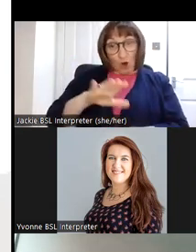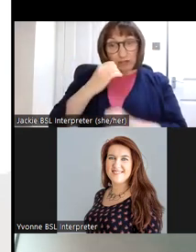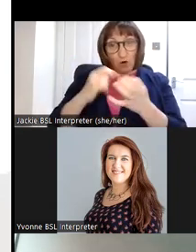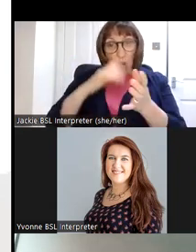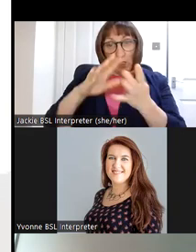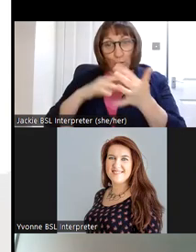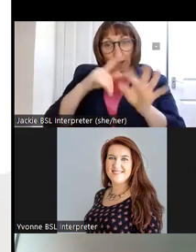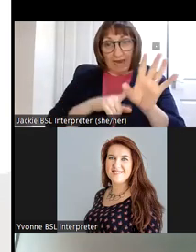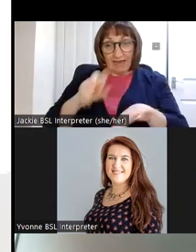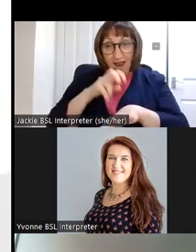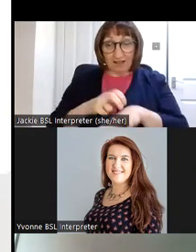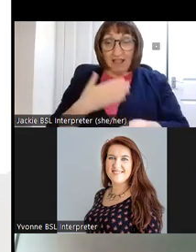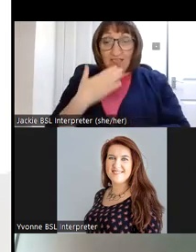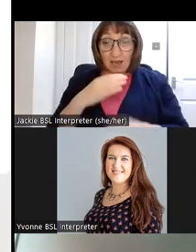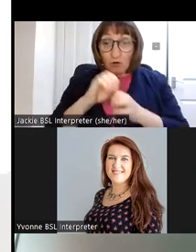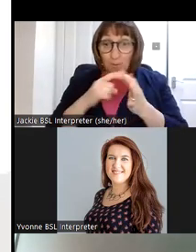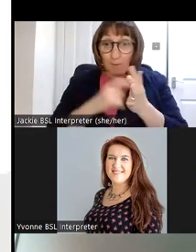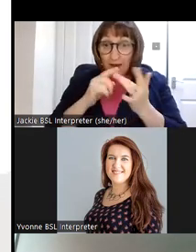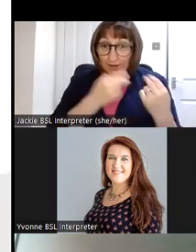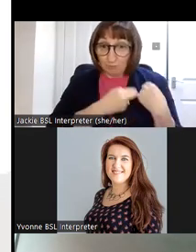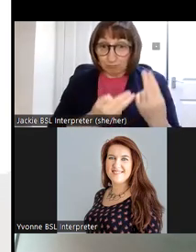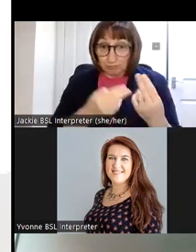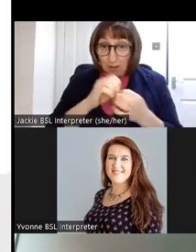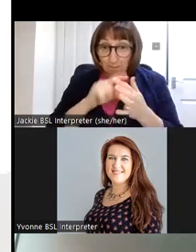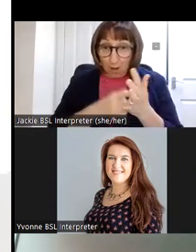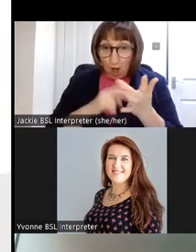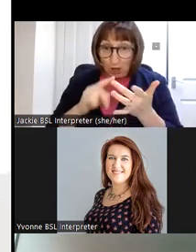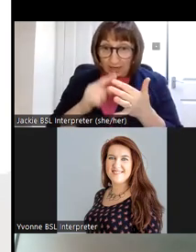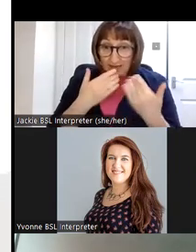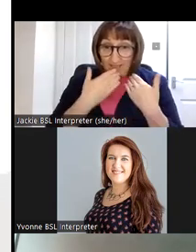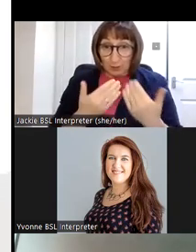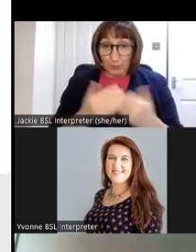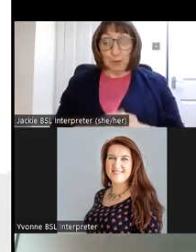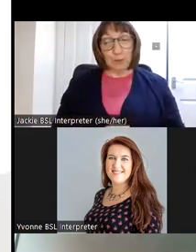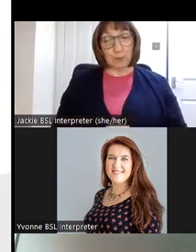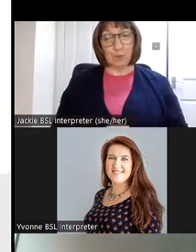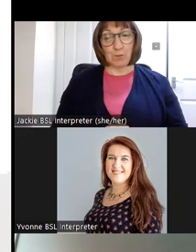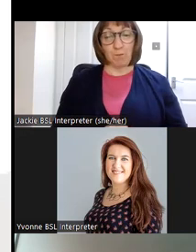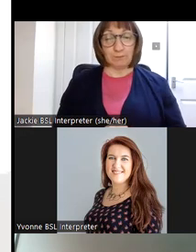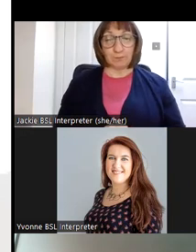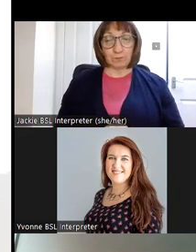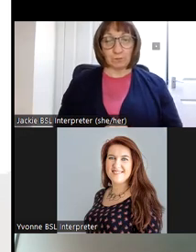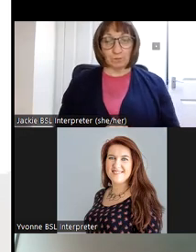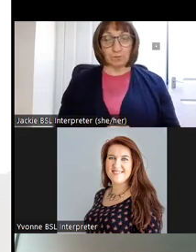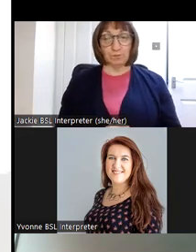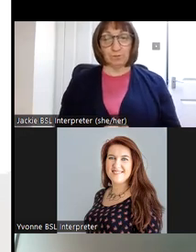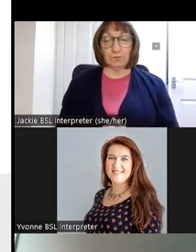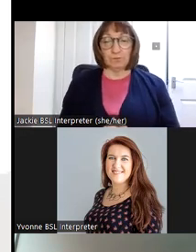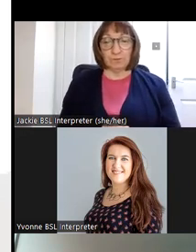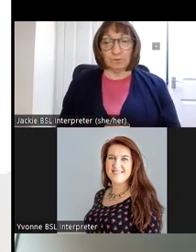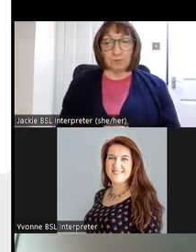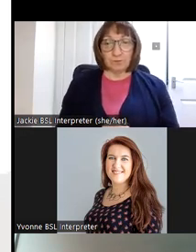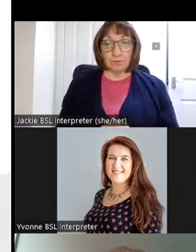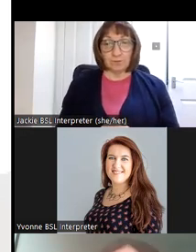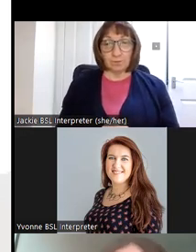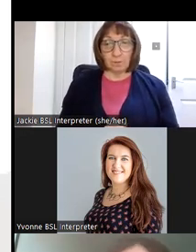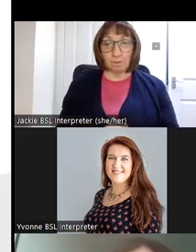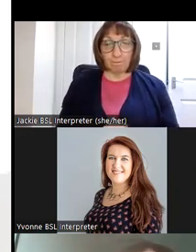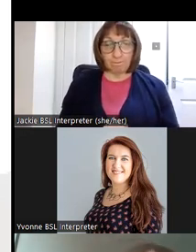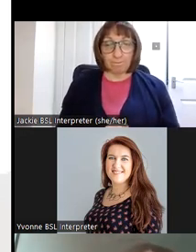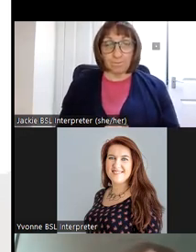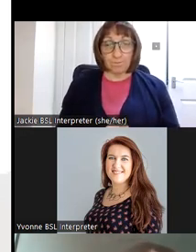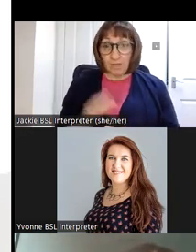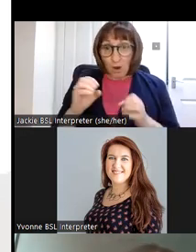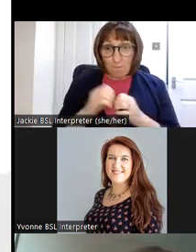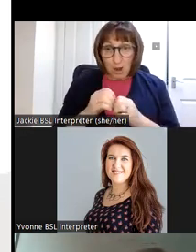Bernie